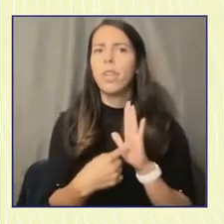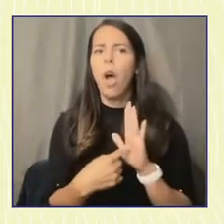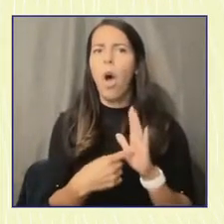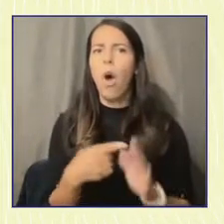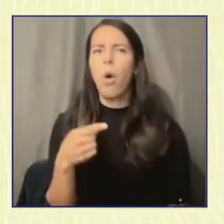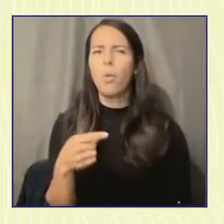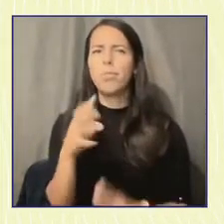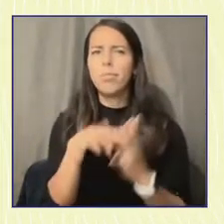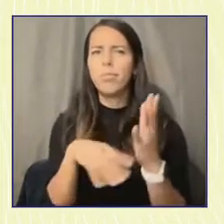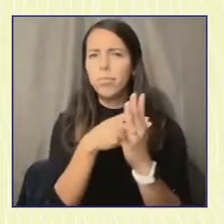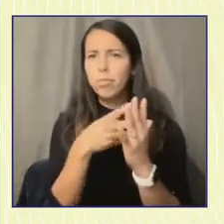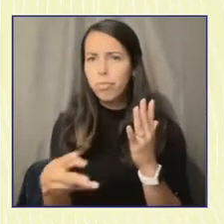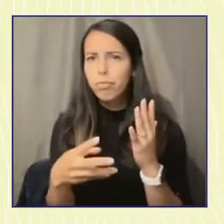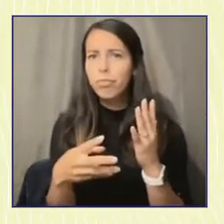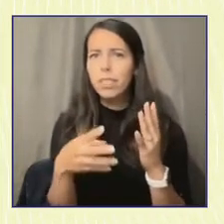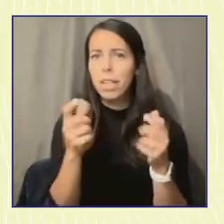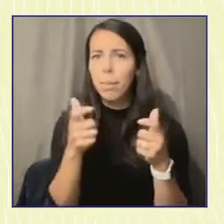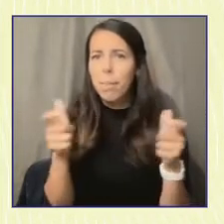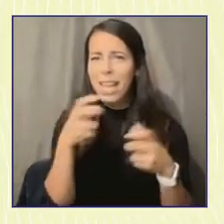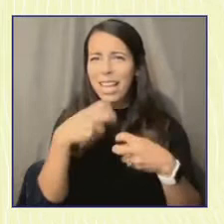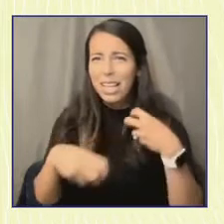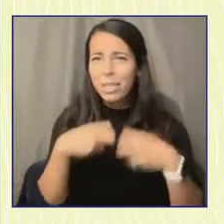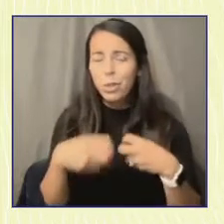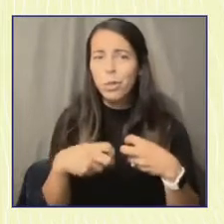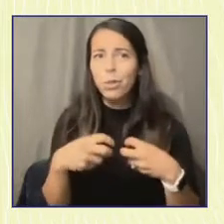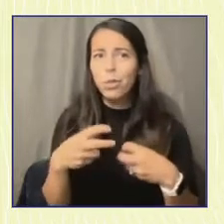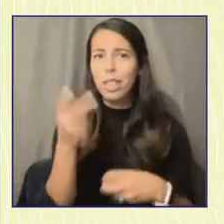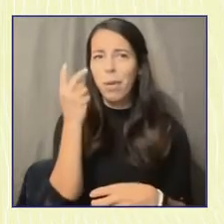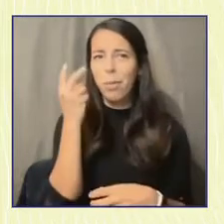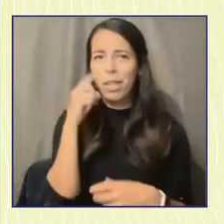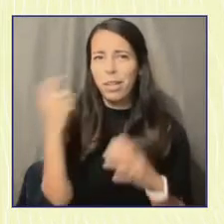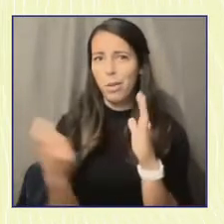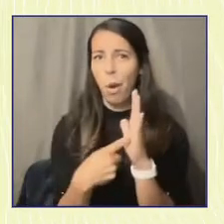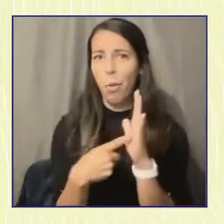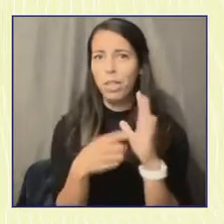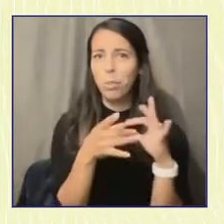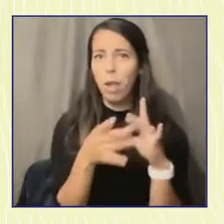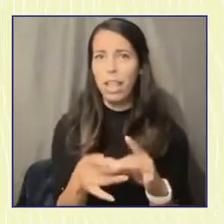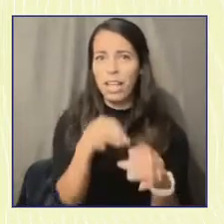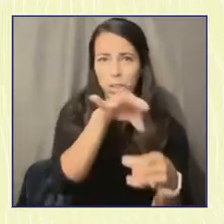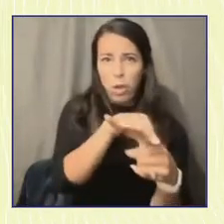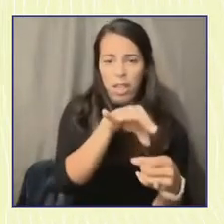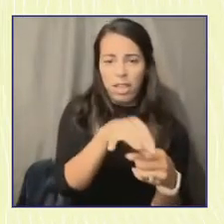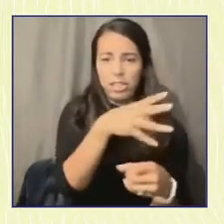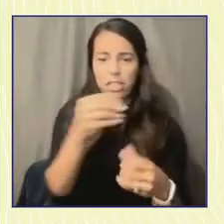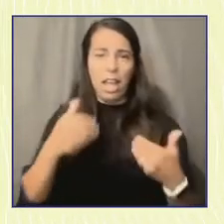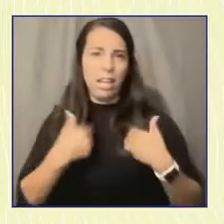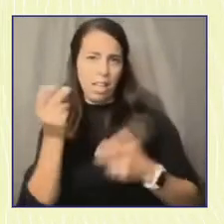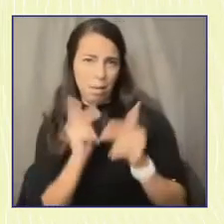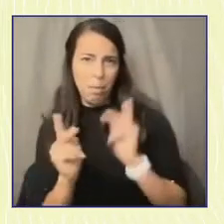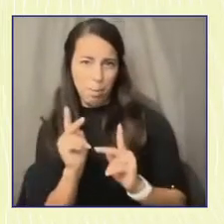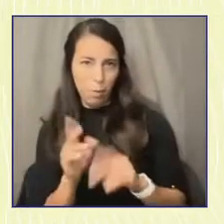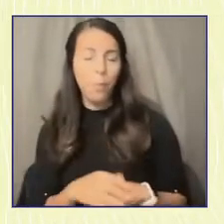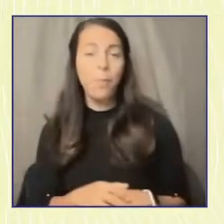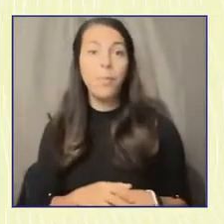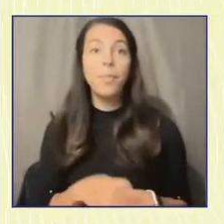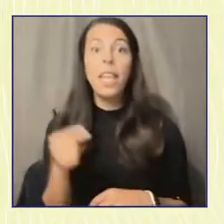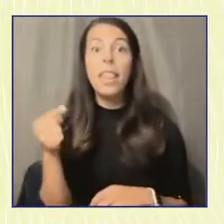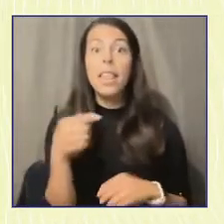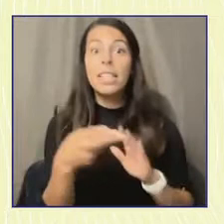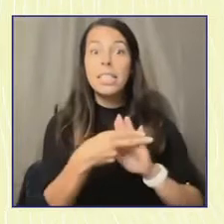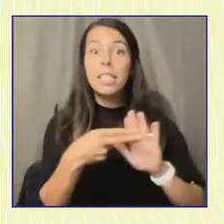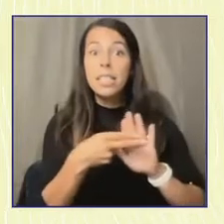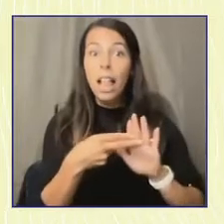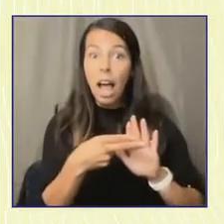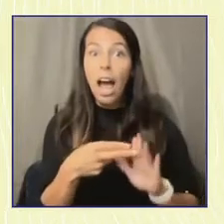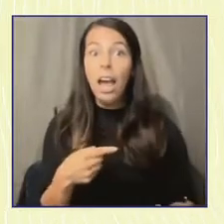chronic issues that we see when it comes to youth and elections. One of the things that you'll see on this slide here by race and ethnicity of youth